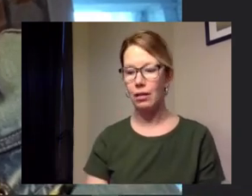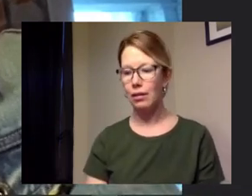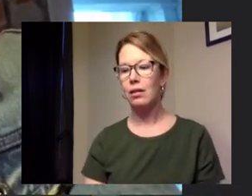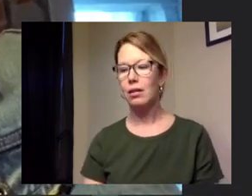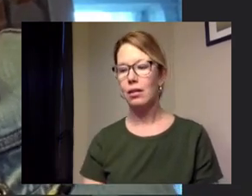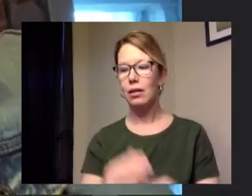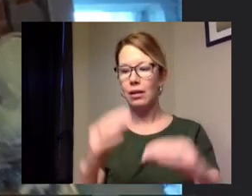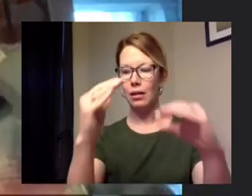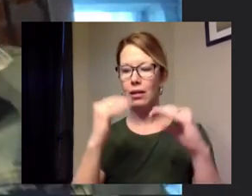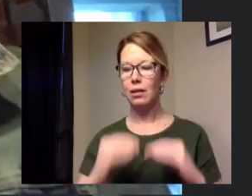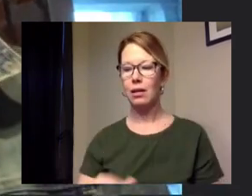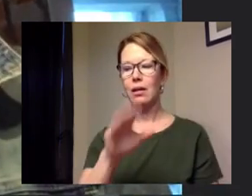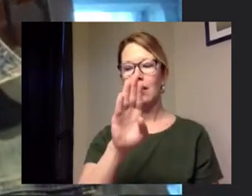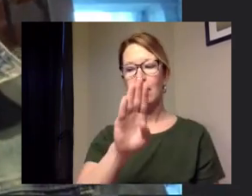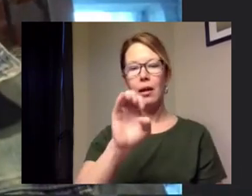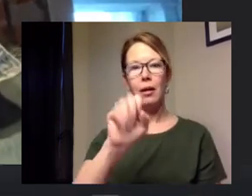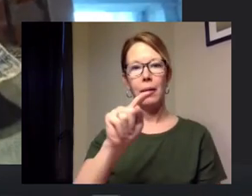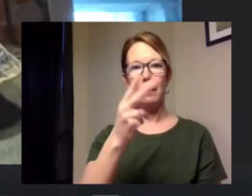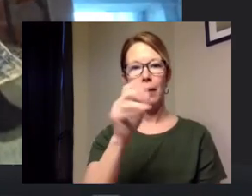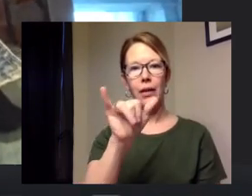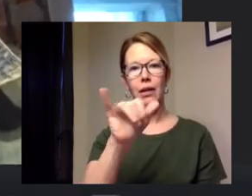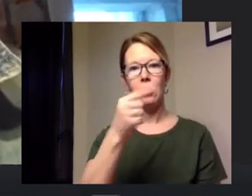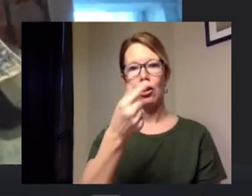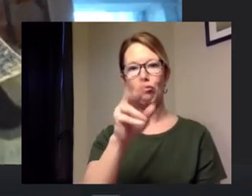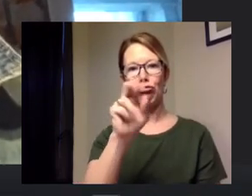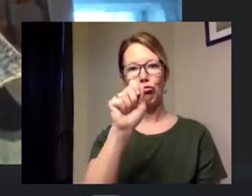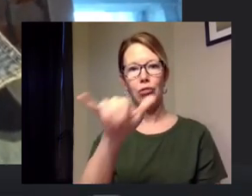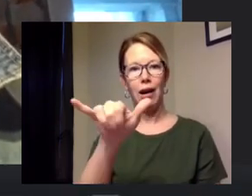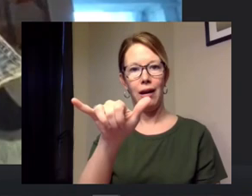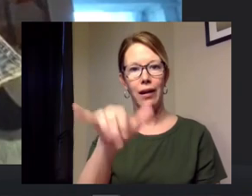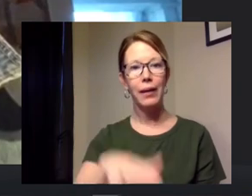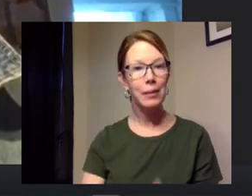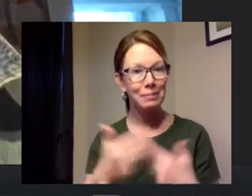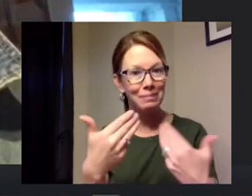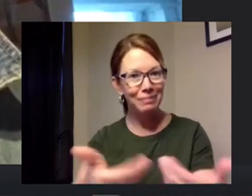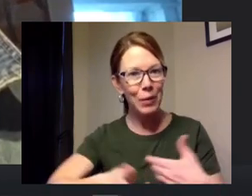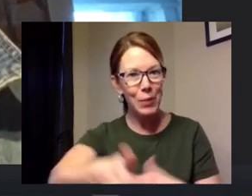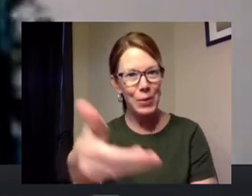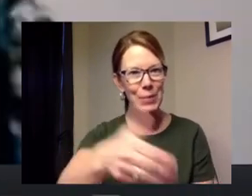bethany gray with the yellow springs community food pantry bethany welcome